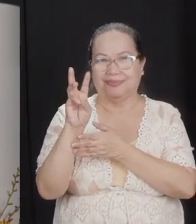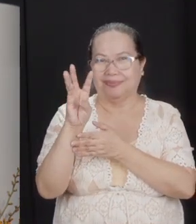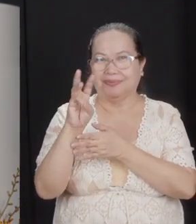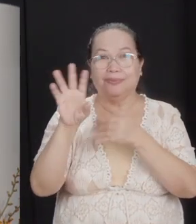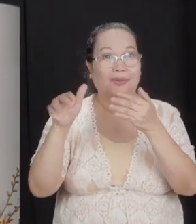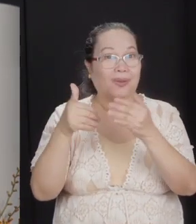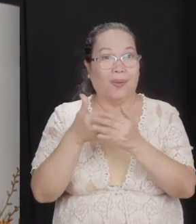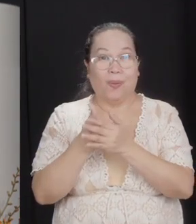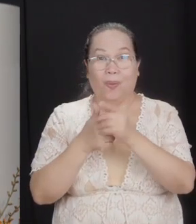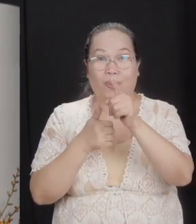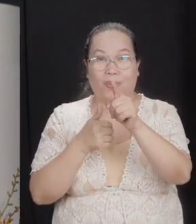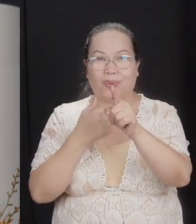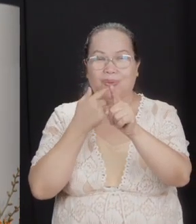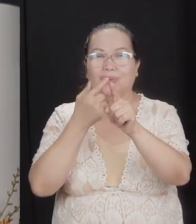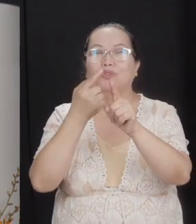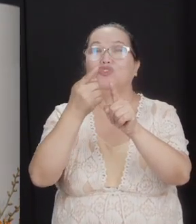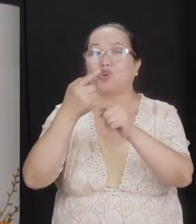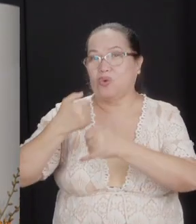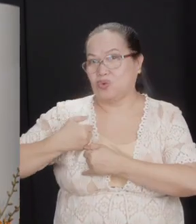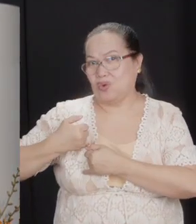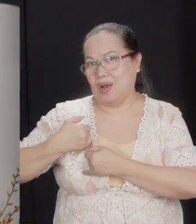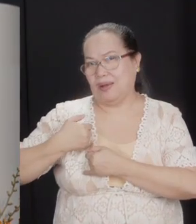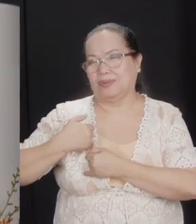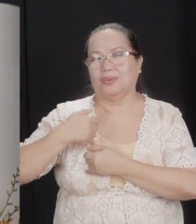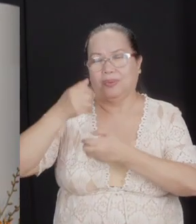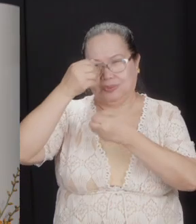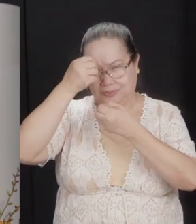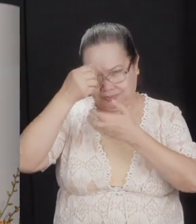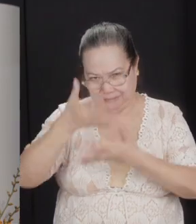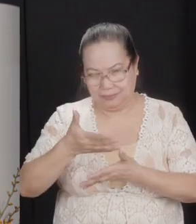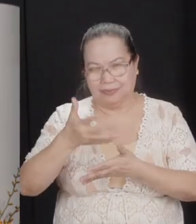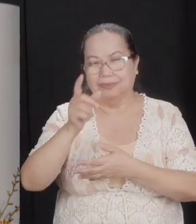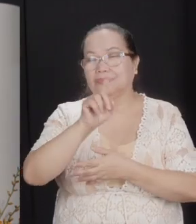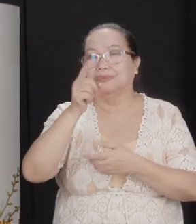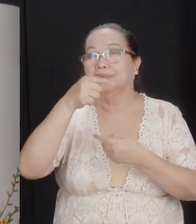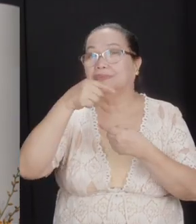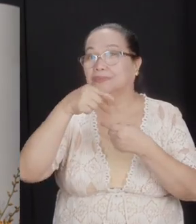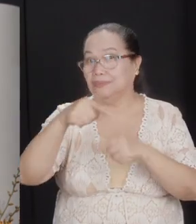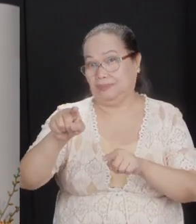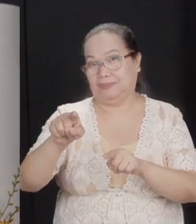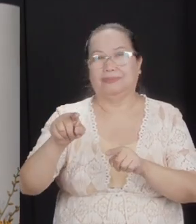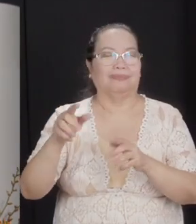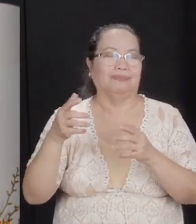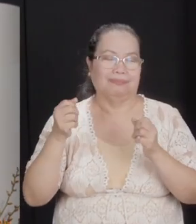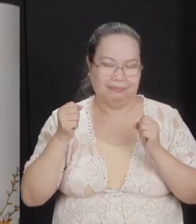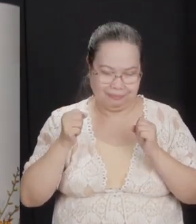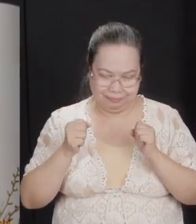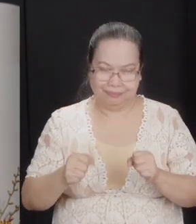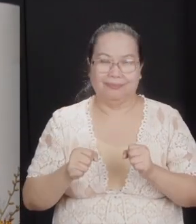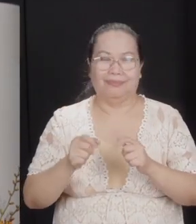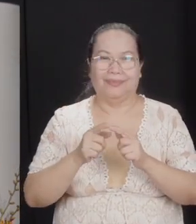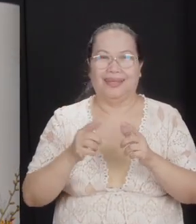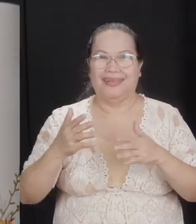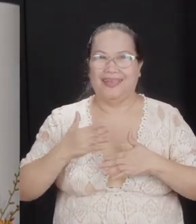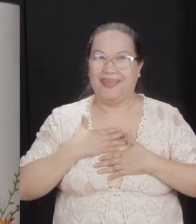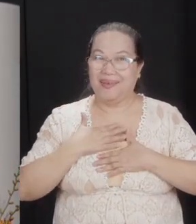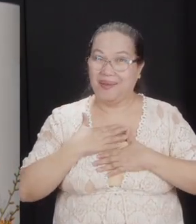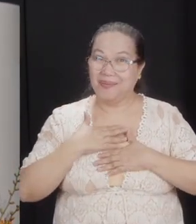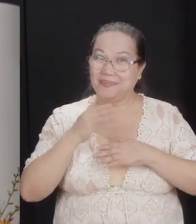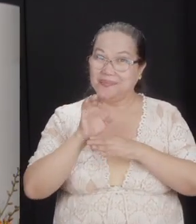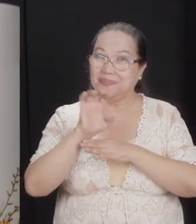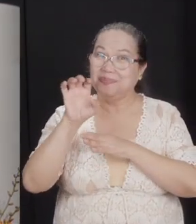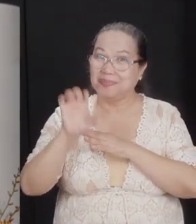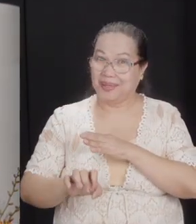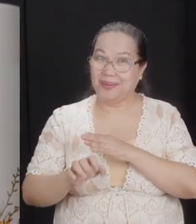all that you have commanded us, we will do. Wherever you send us, we will go. It should have been a happy ending. It should